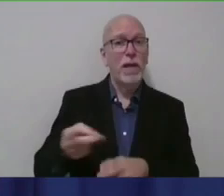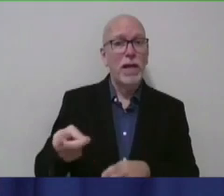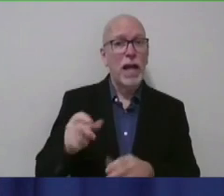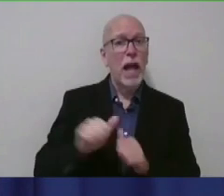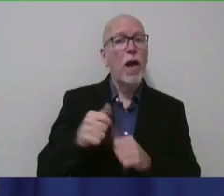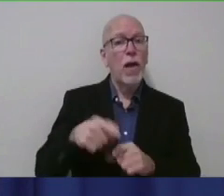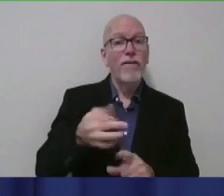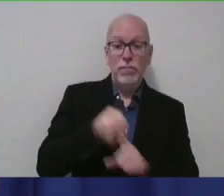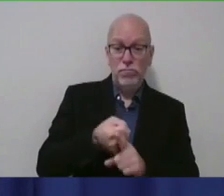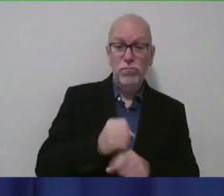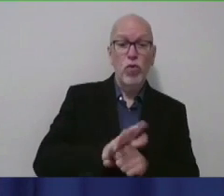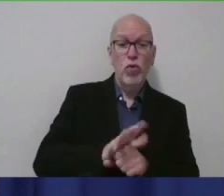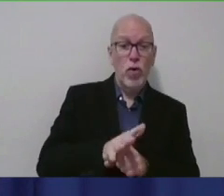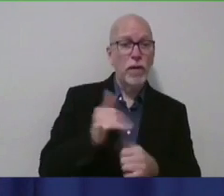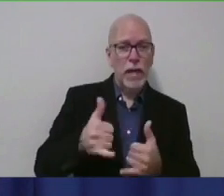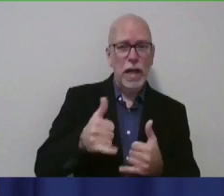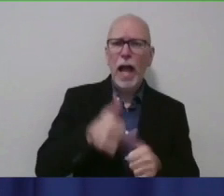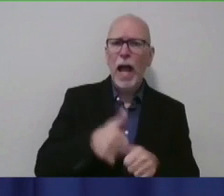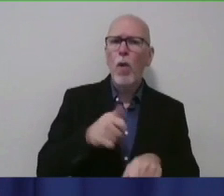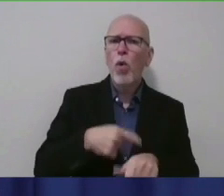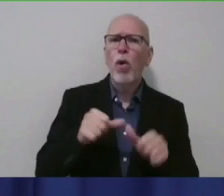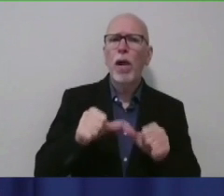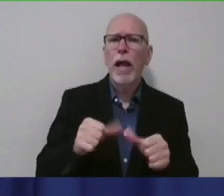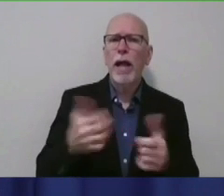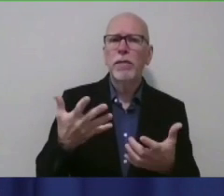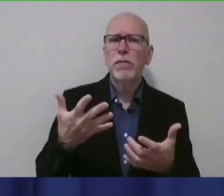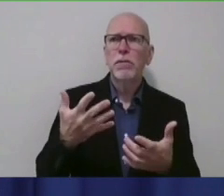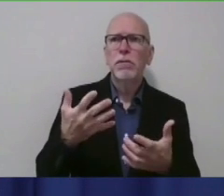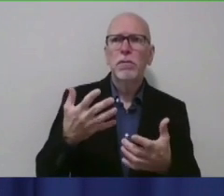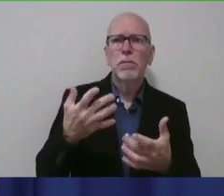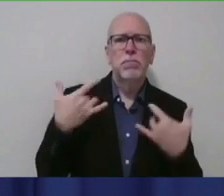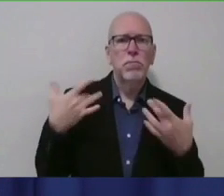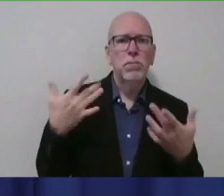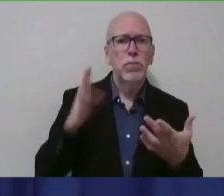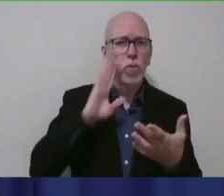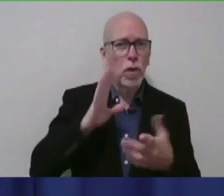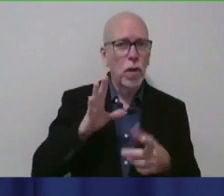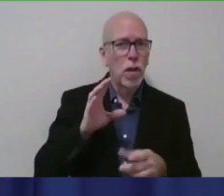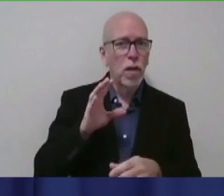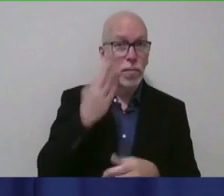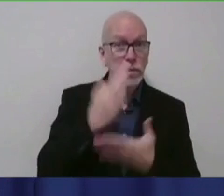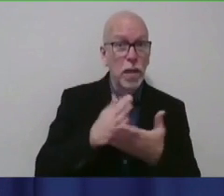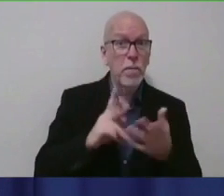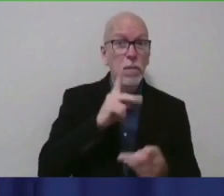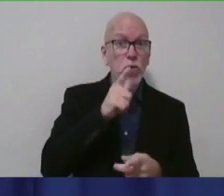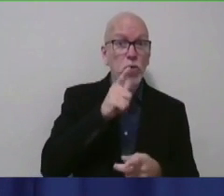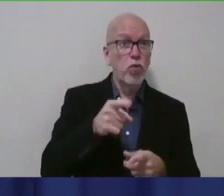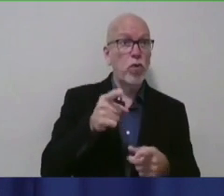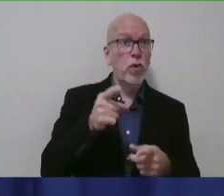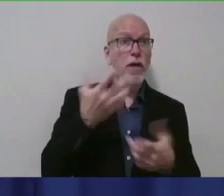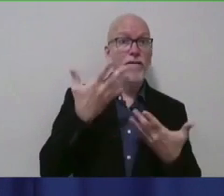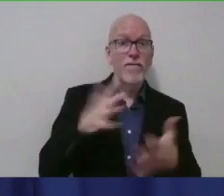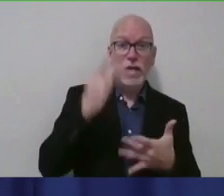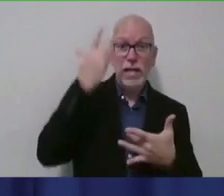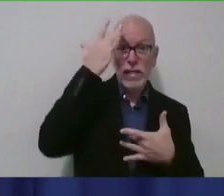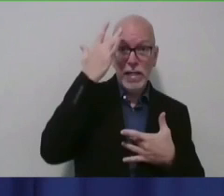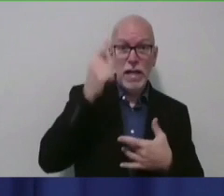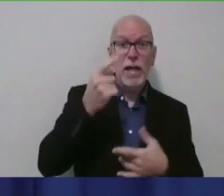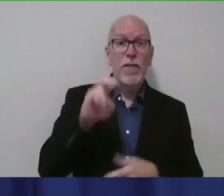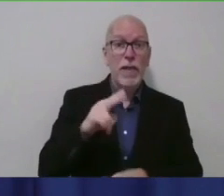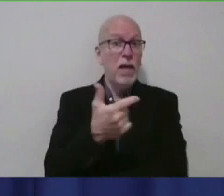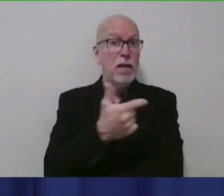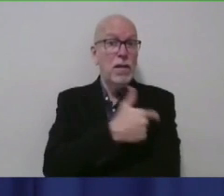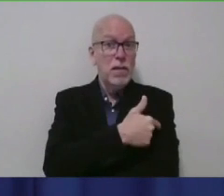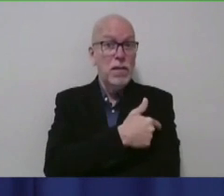That's the biggest concern that we have. We know if people that have been infected before get immunized, that their antibody rates go up significantly, like